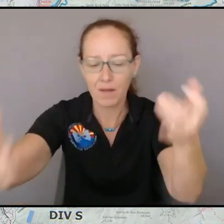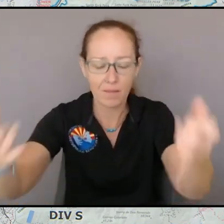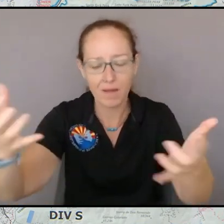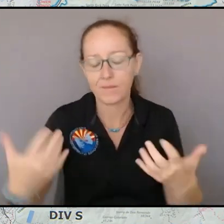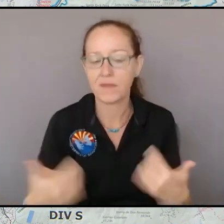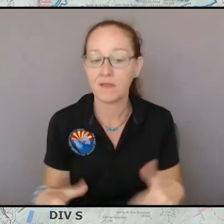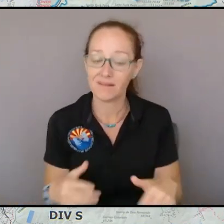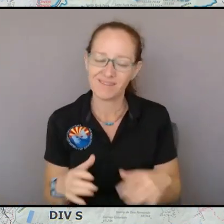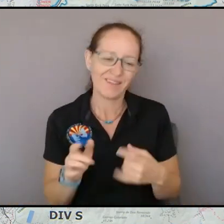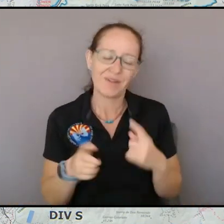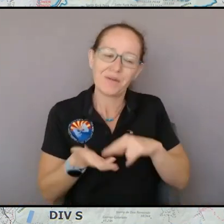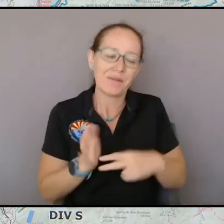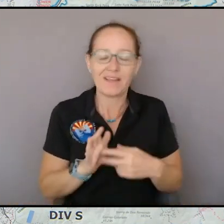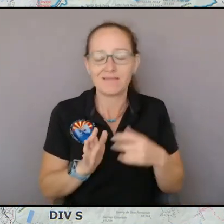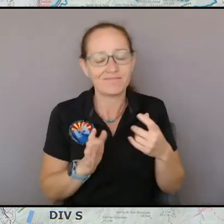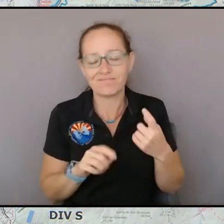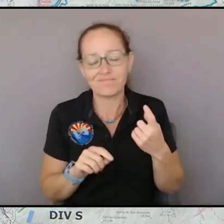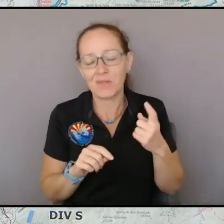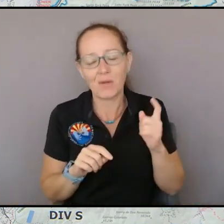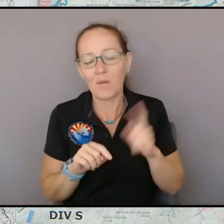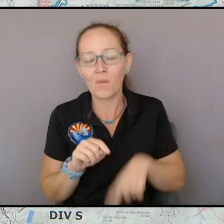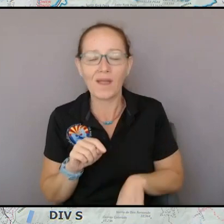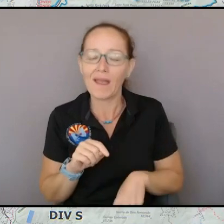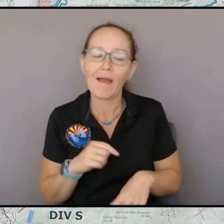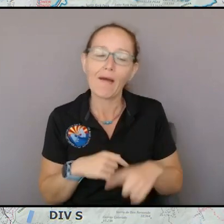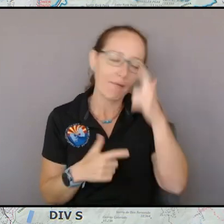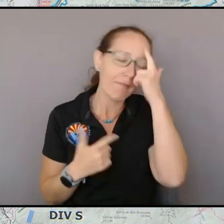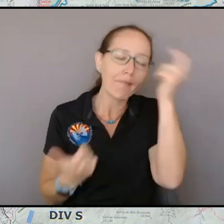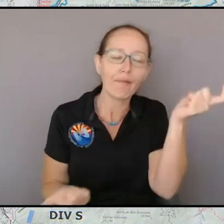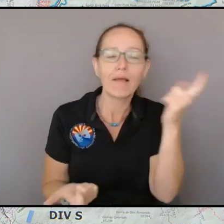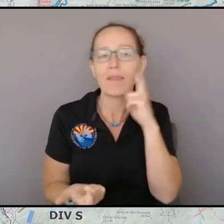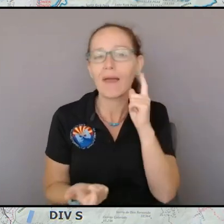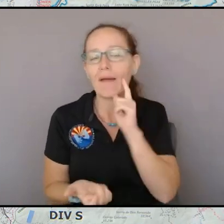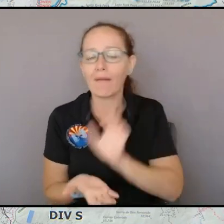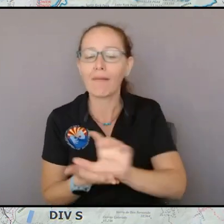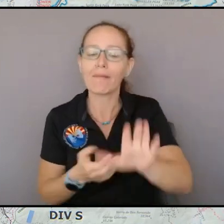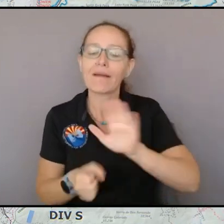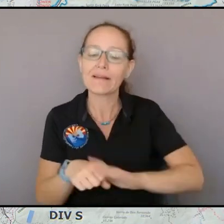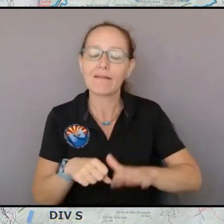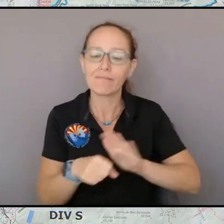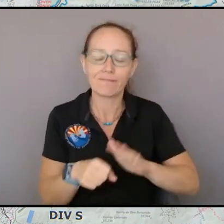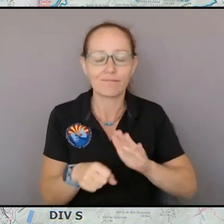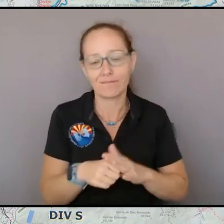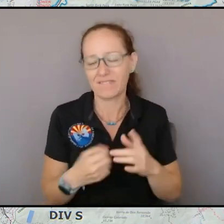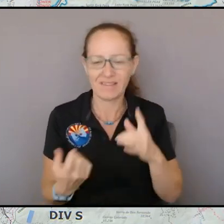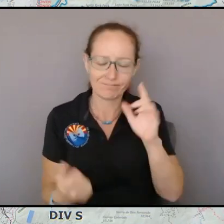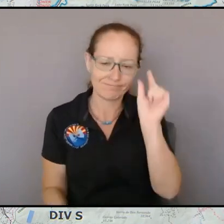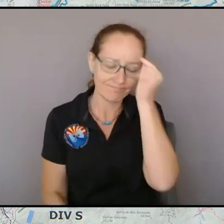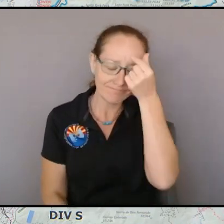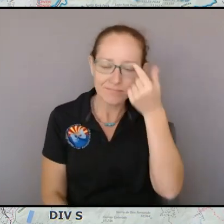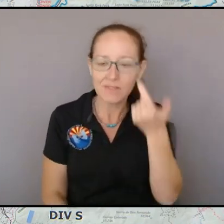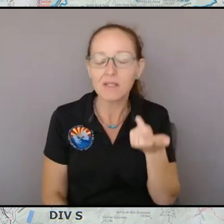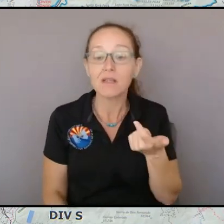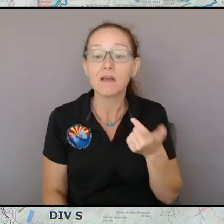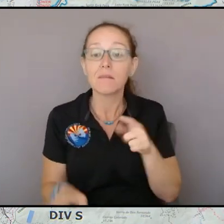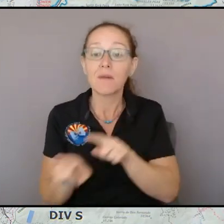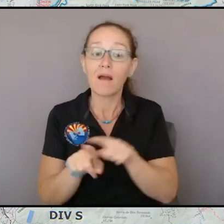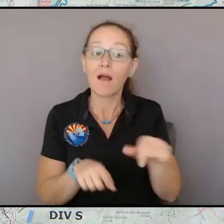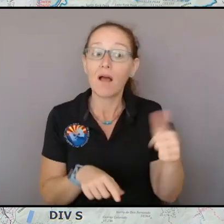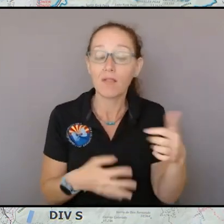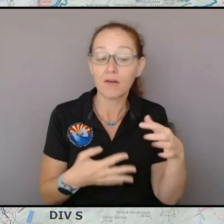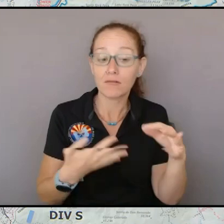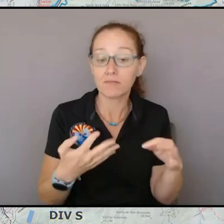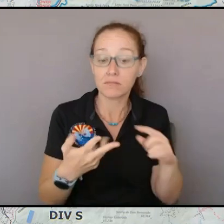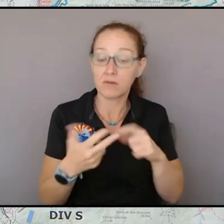other thing that that adds to our probably our success potential is fuel transitions sometimes those fuel transitions are broad